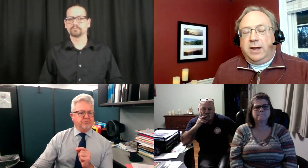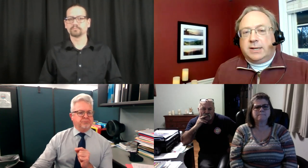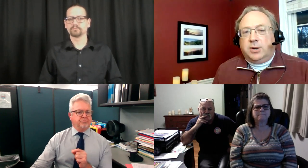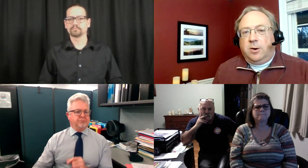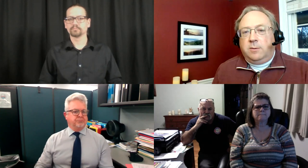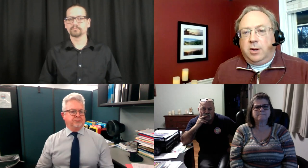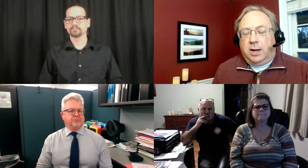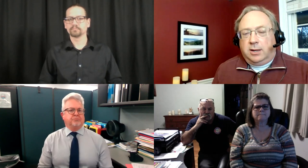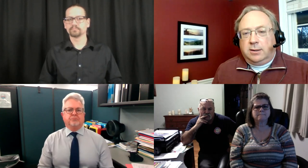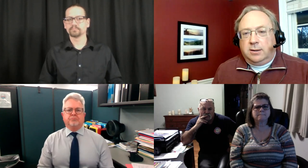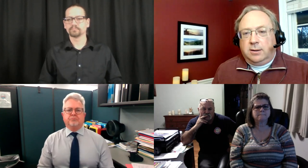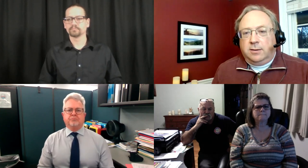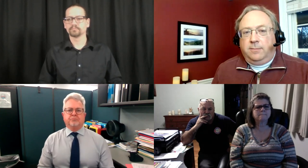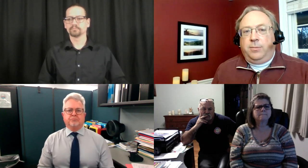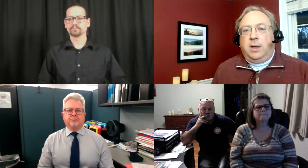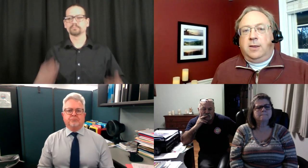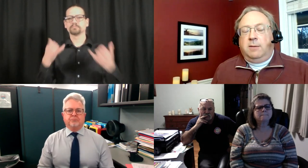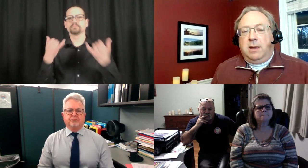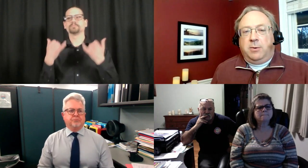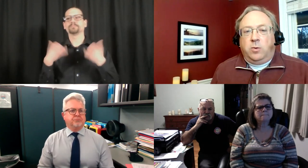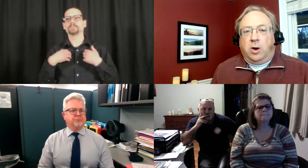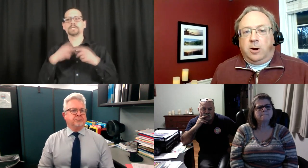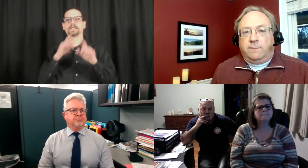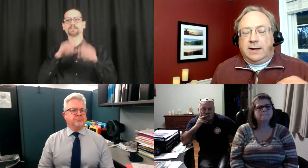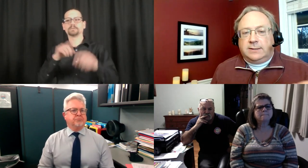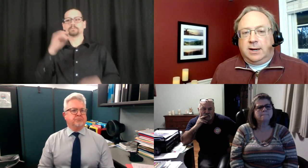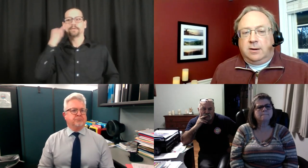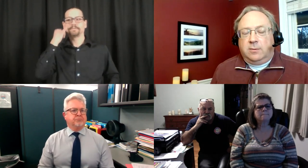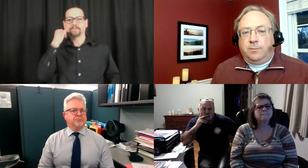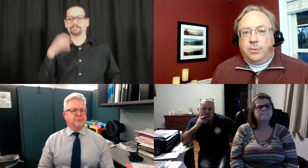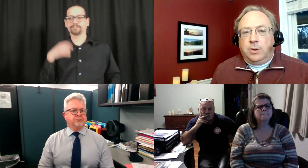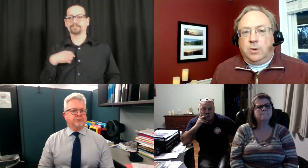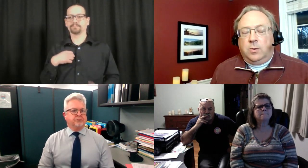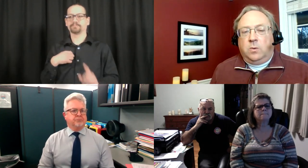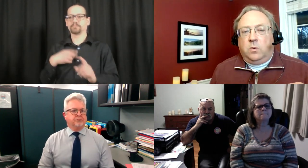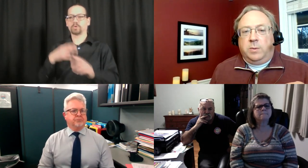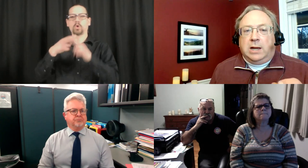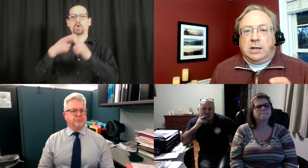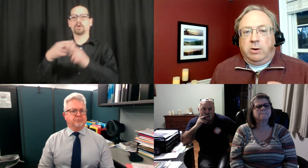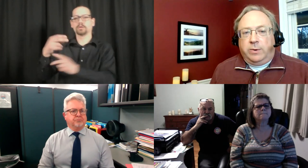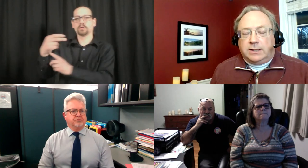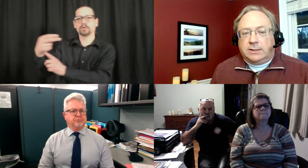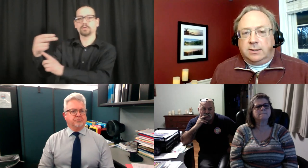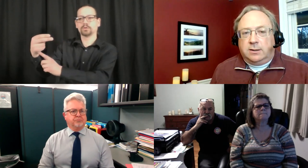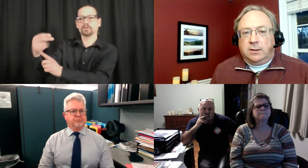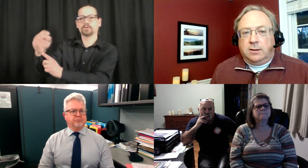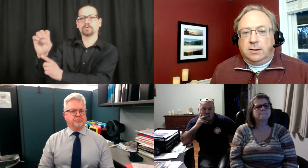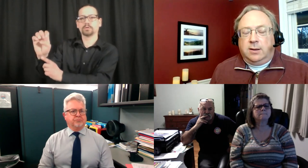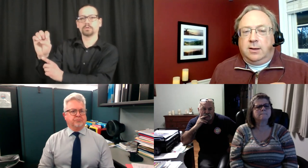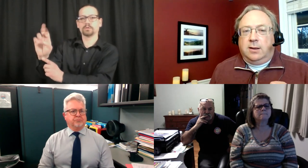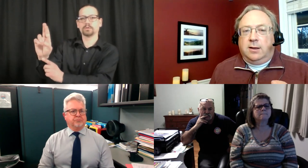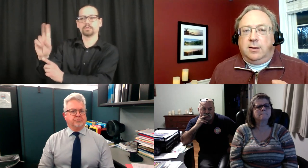If we get to herd immunity, the people who aren't vaccinated will be at lower risk.